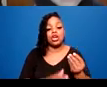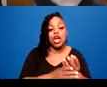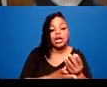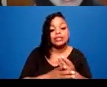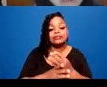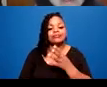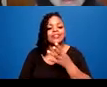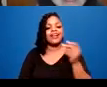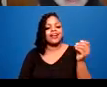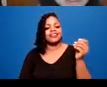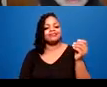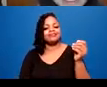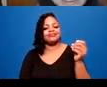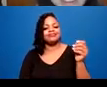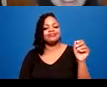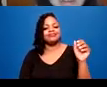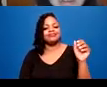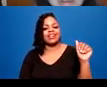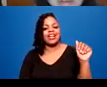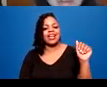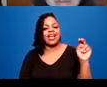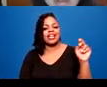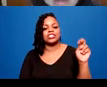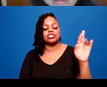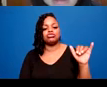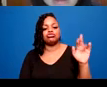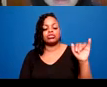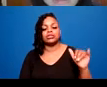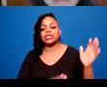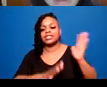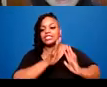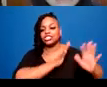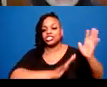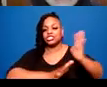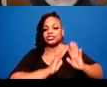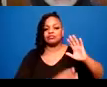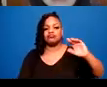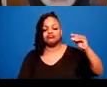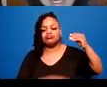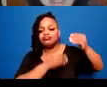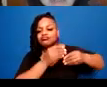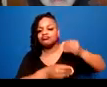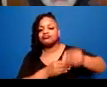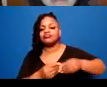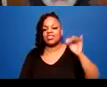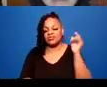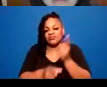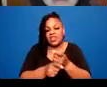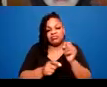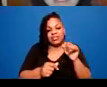very strong strategies of celebration and healing. We see those examples brought up today as